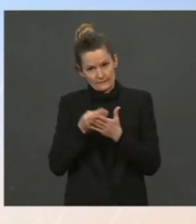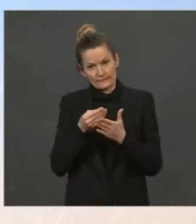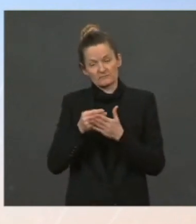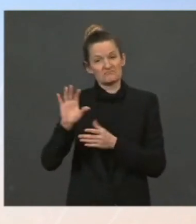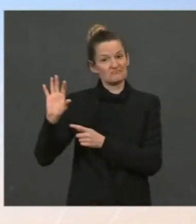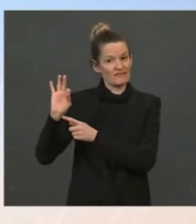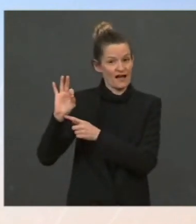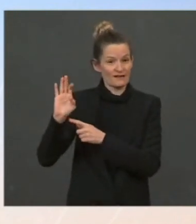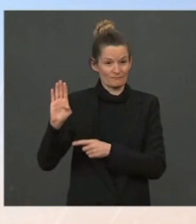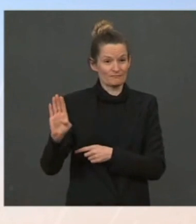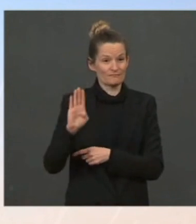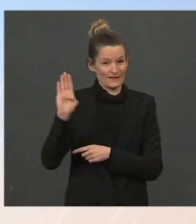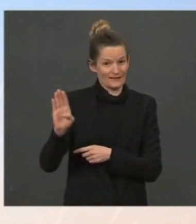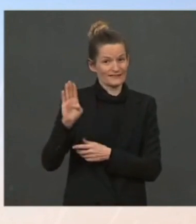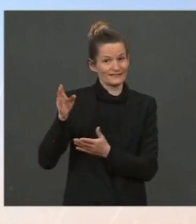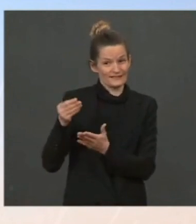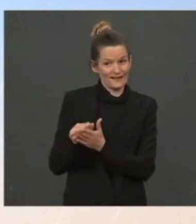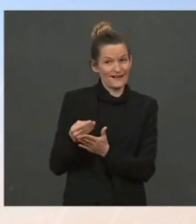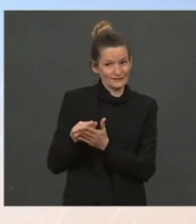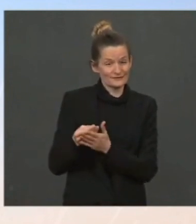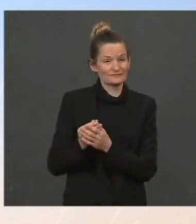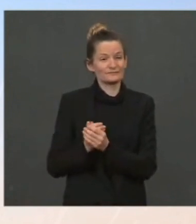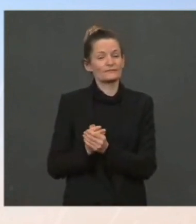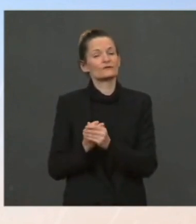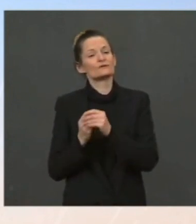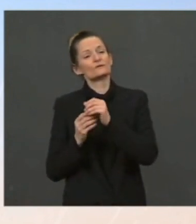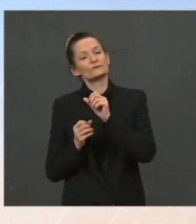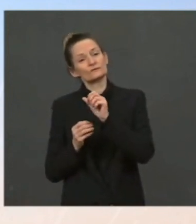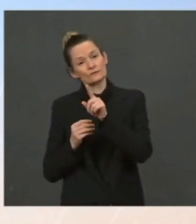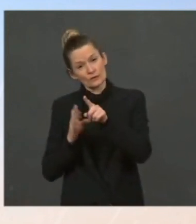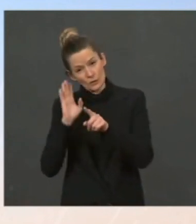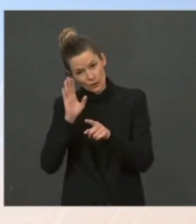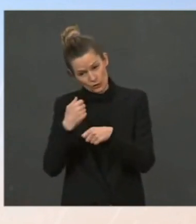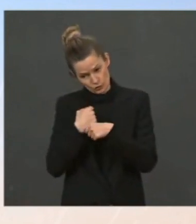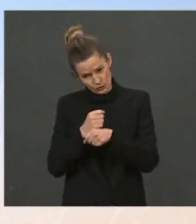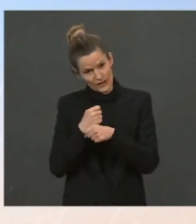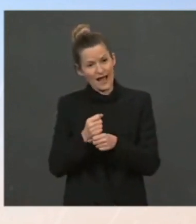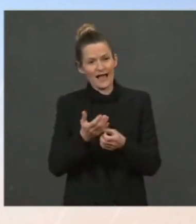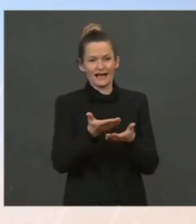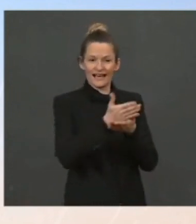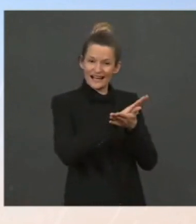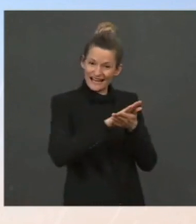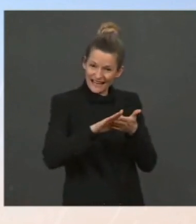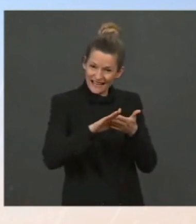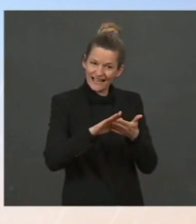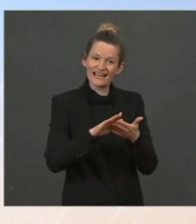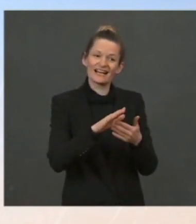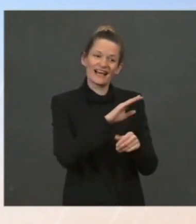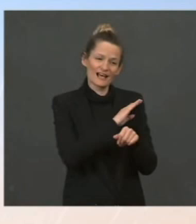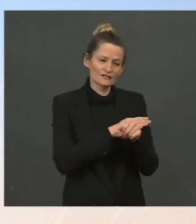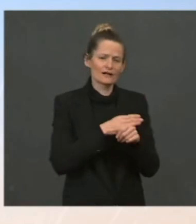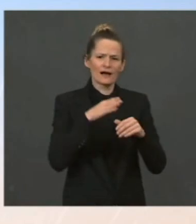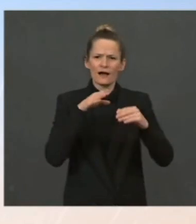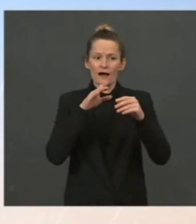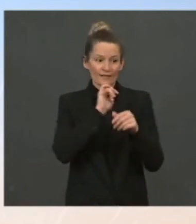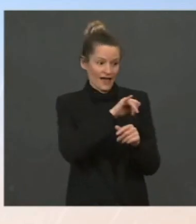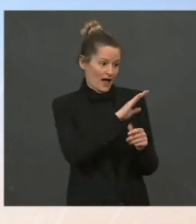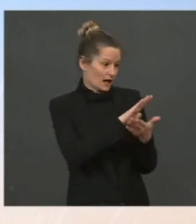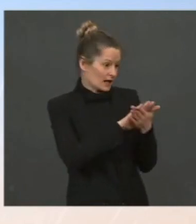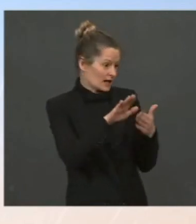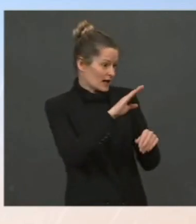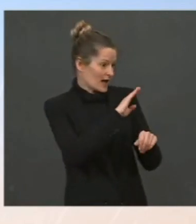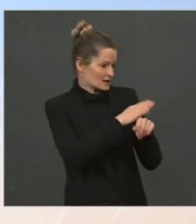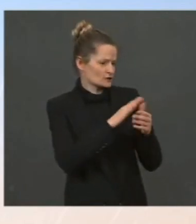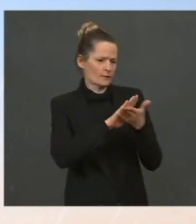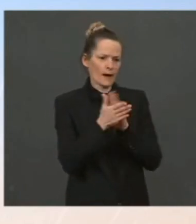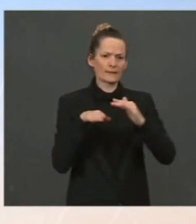other clean technologies accessible to every American. And historic investments in